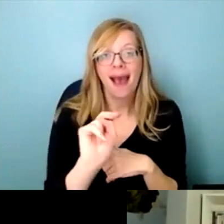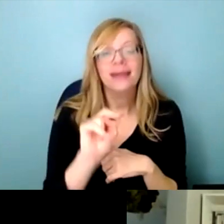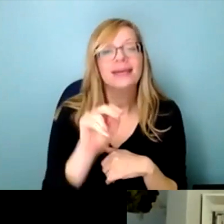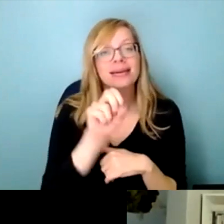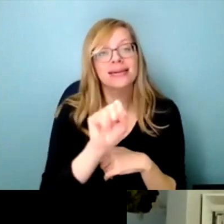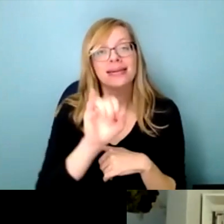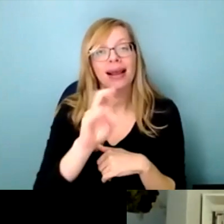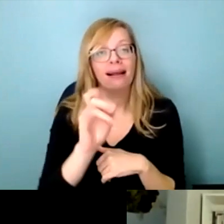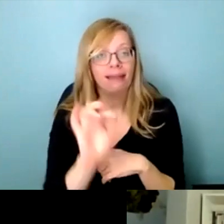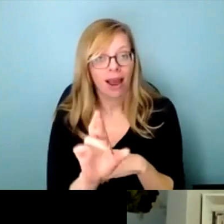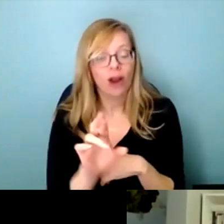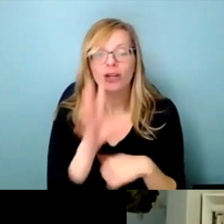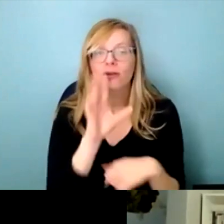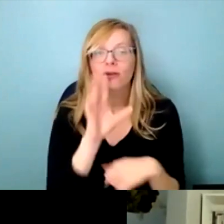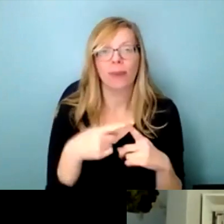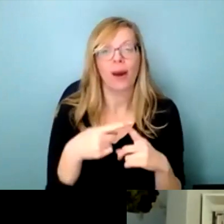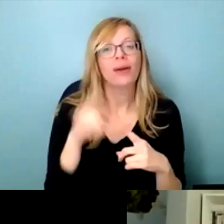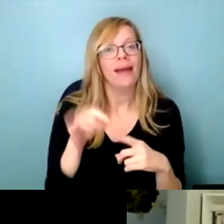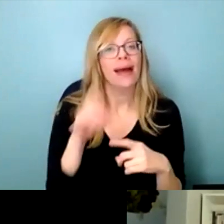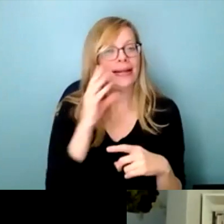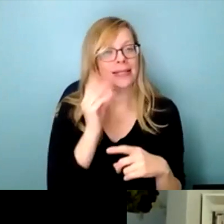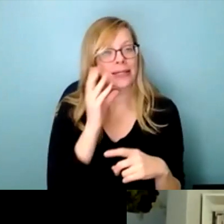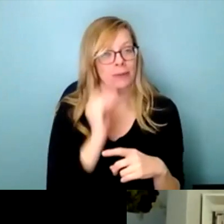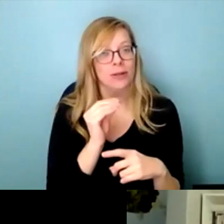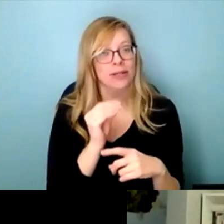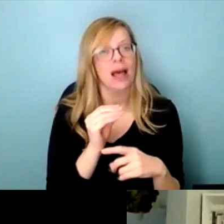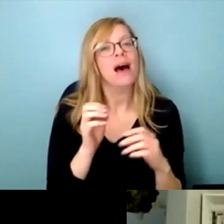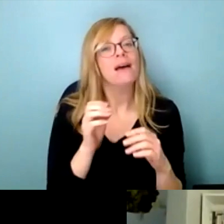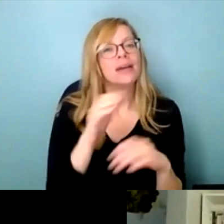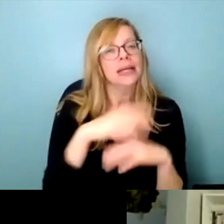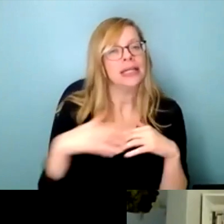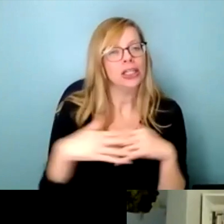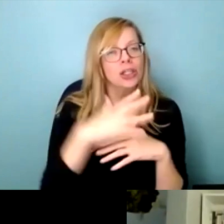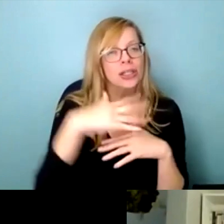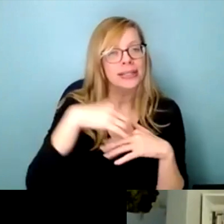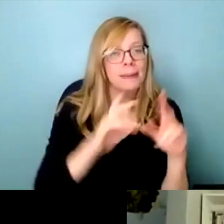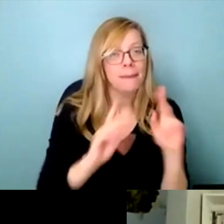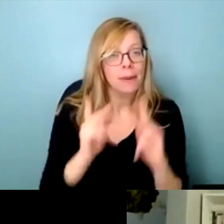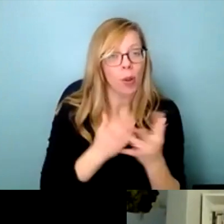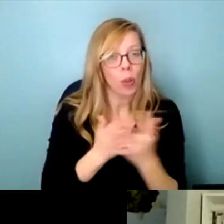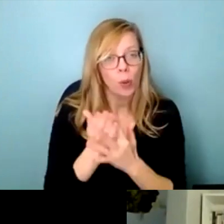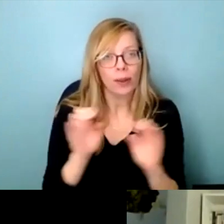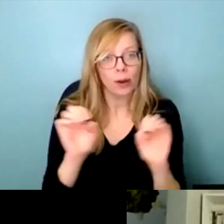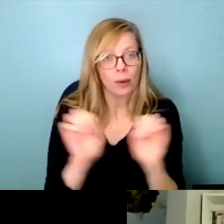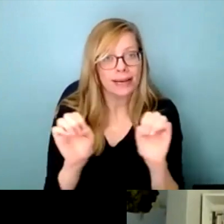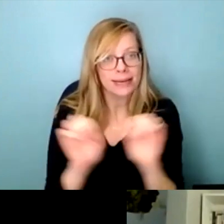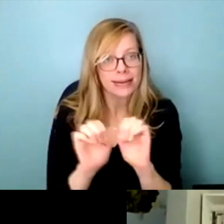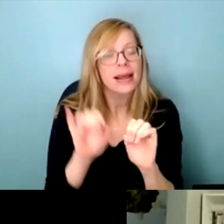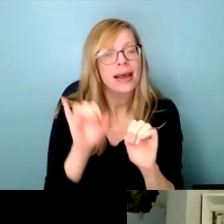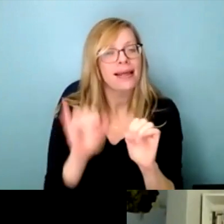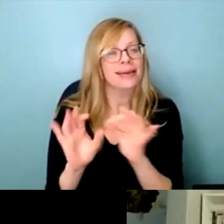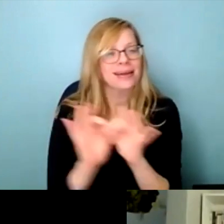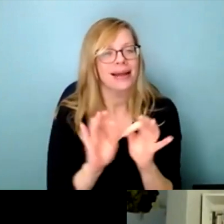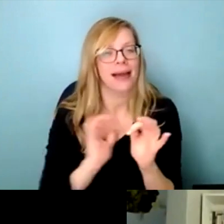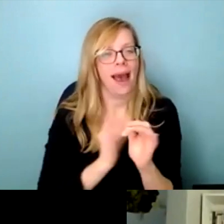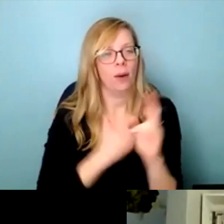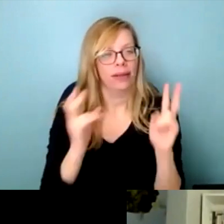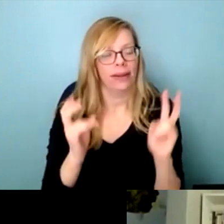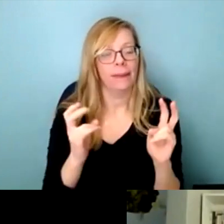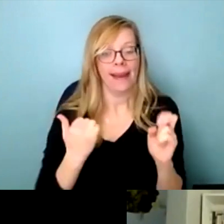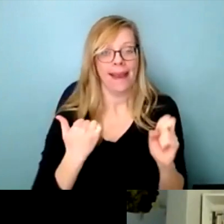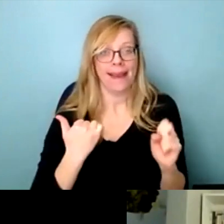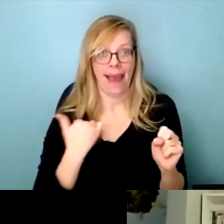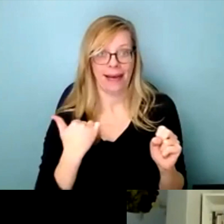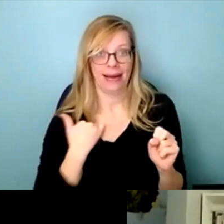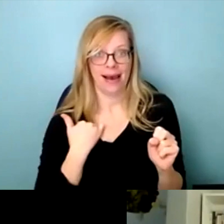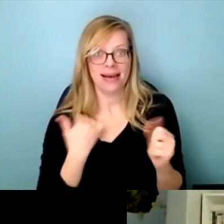indigenous peoples historically, uh, through crisis relating to our theme. Uh, and one of the things he said is that's because Canada is seeking the last 1%